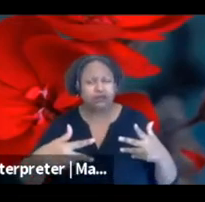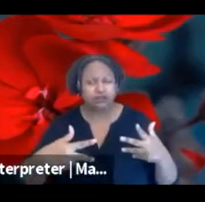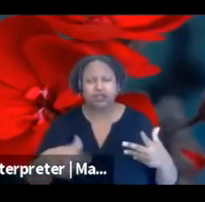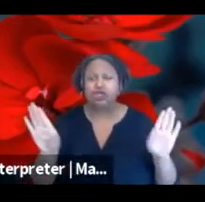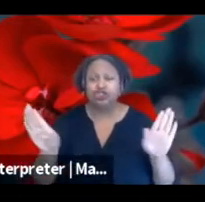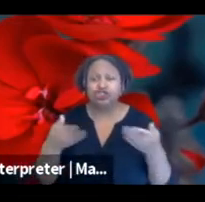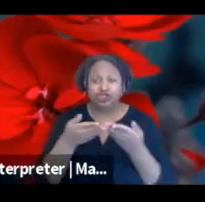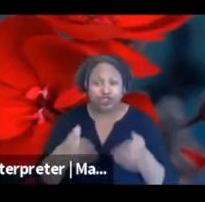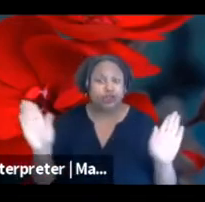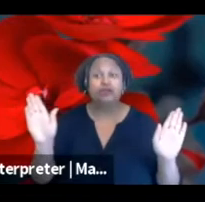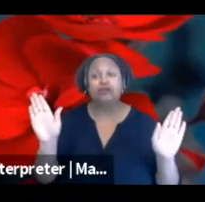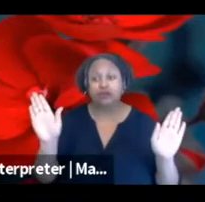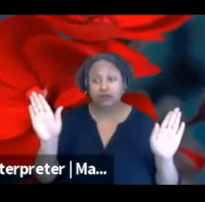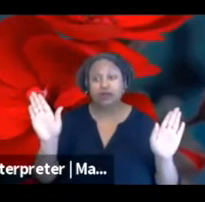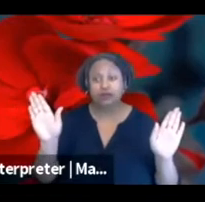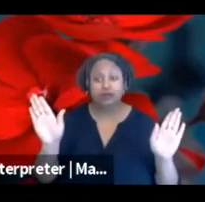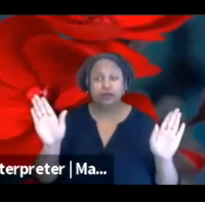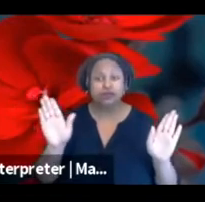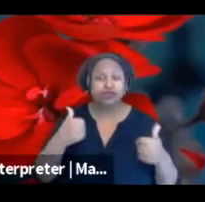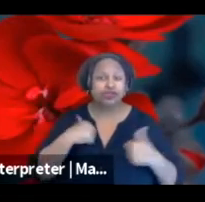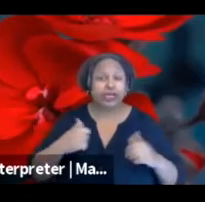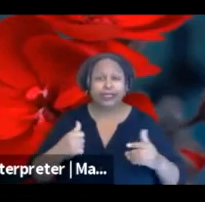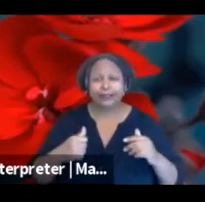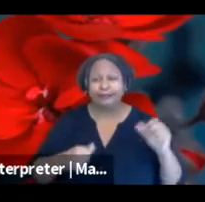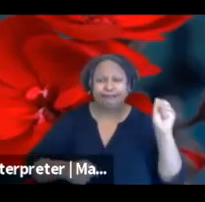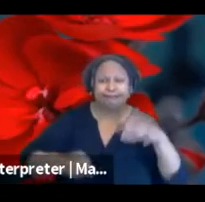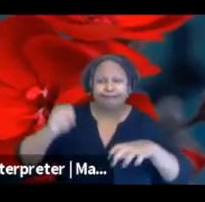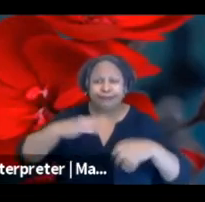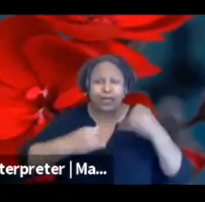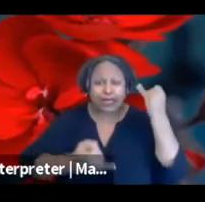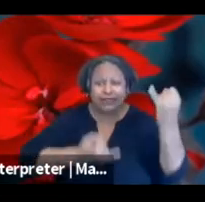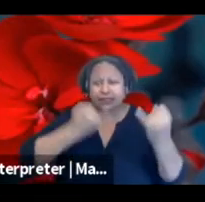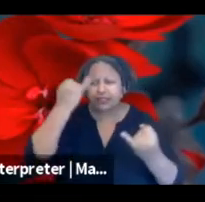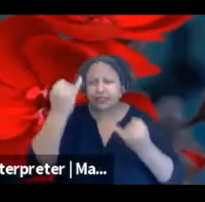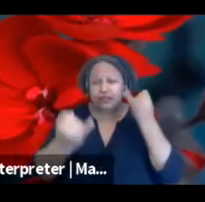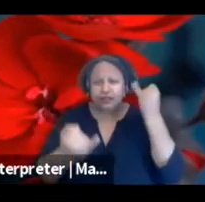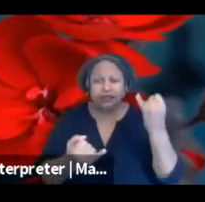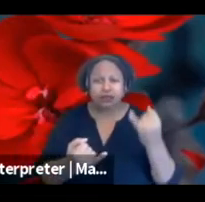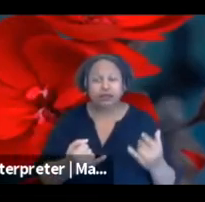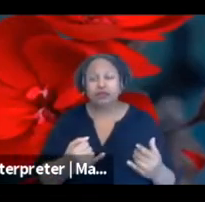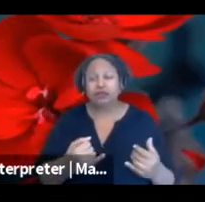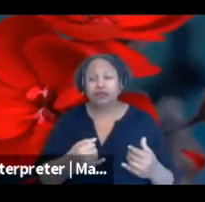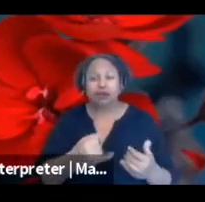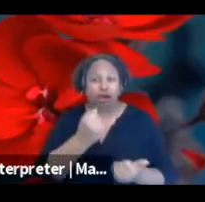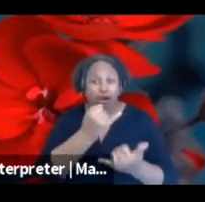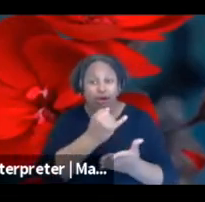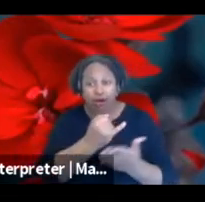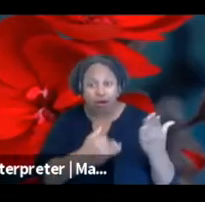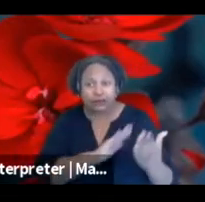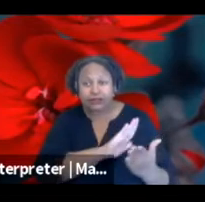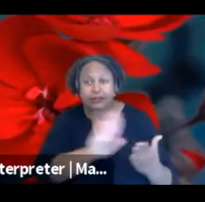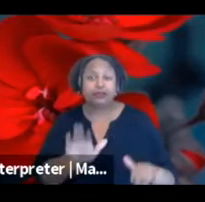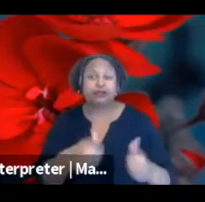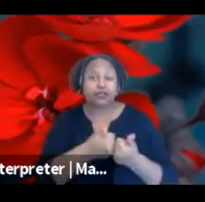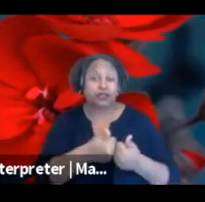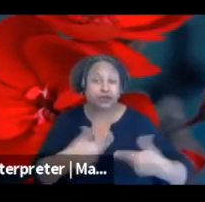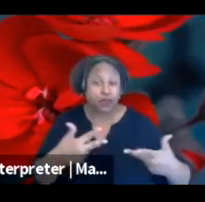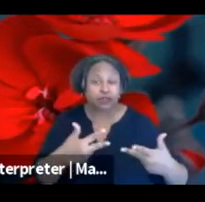getting an idea of what different artists, the challenges that they're facing and what they may need.